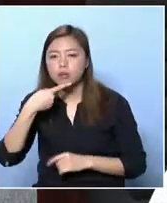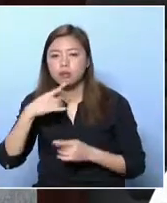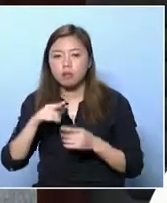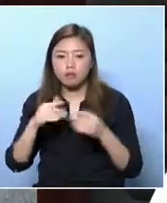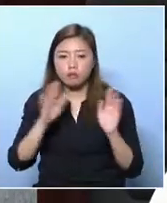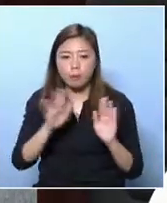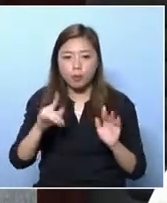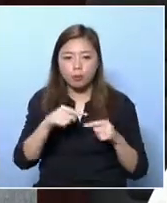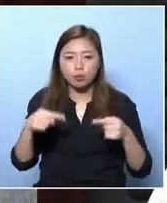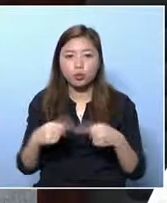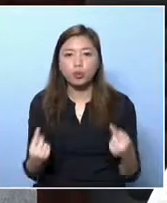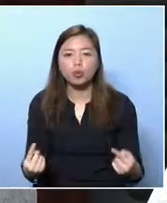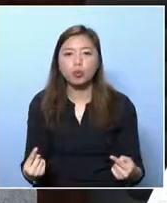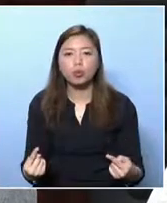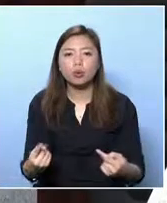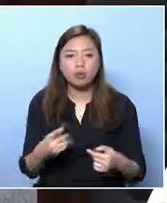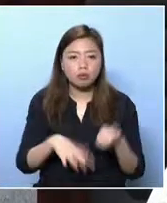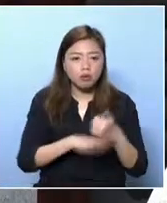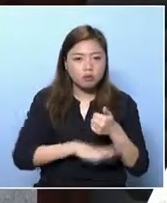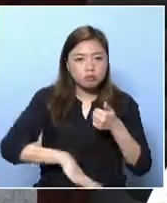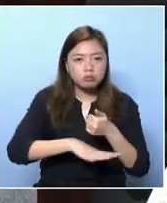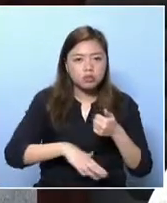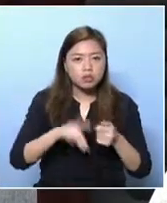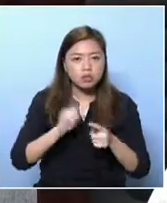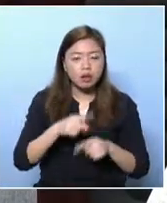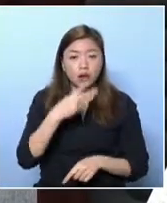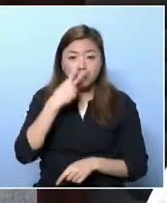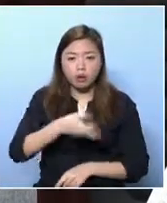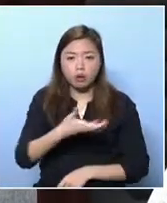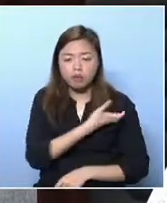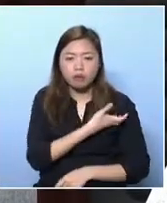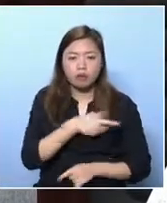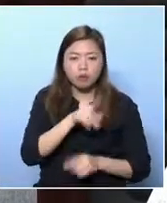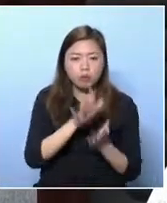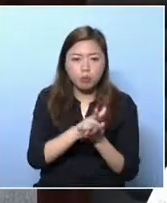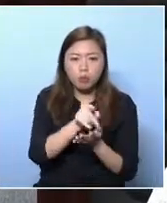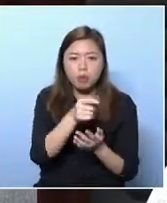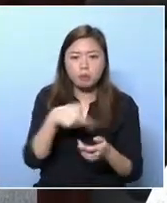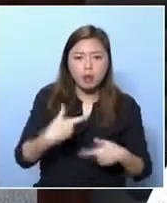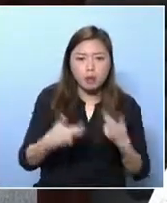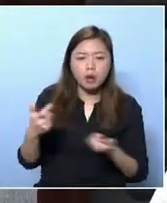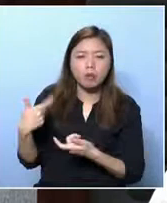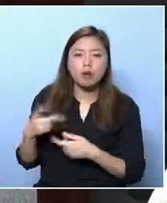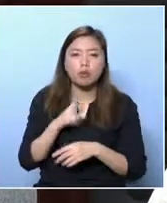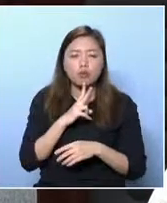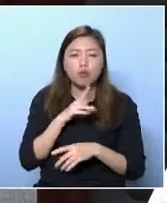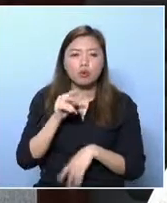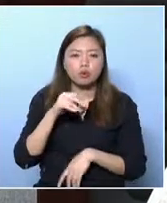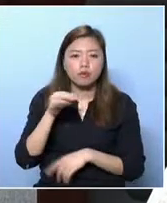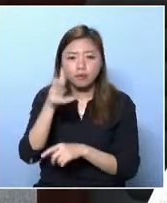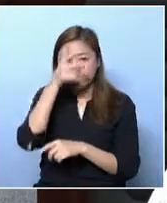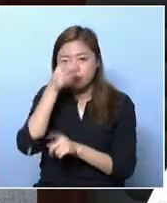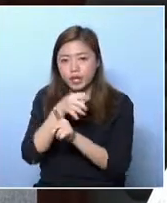the age of 6, the support will come to an end. These students from grassroots families cannot afford the